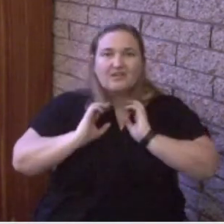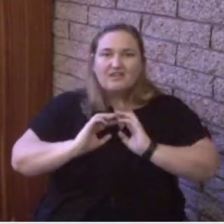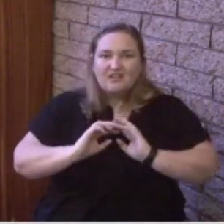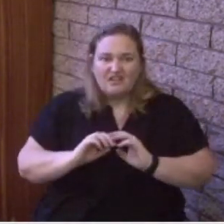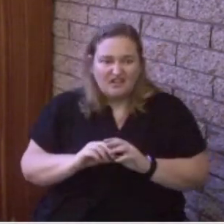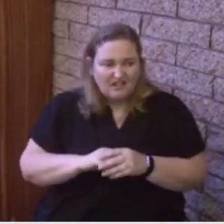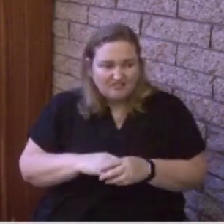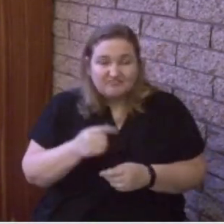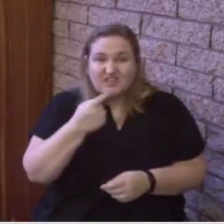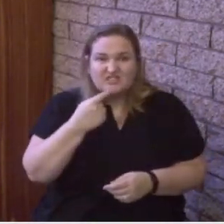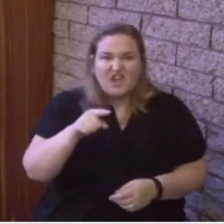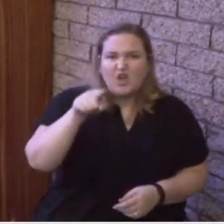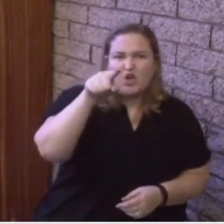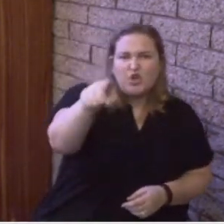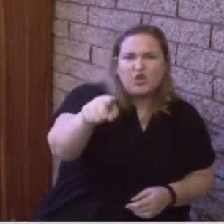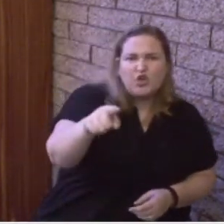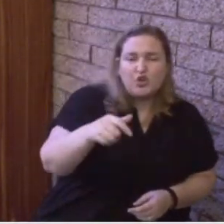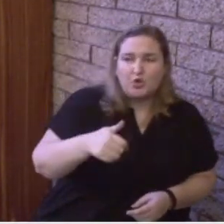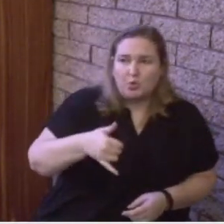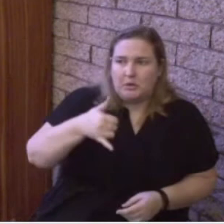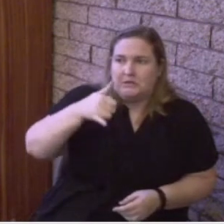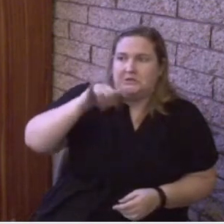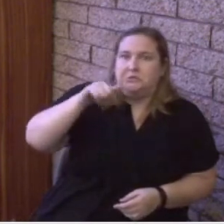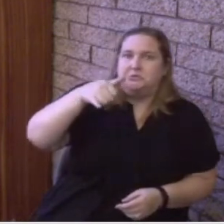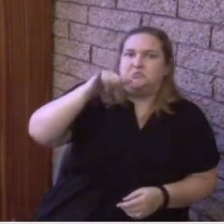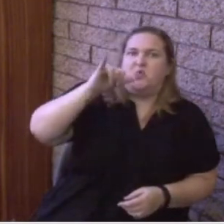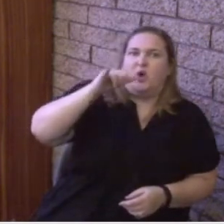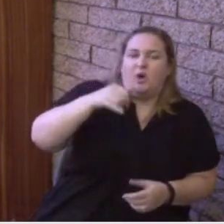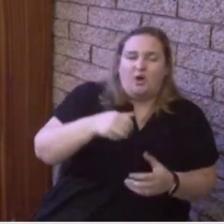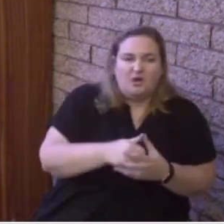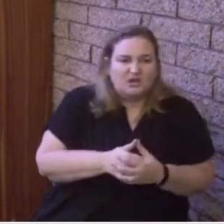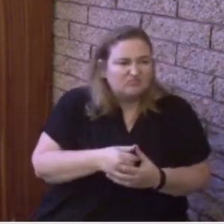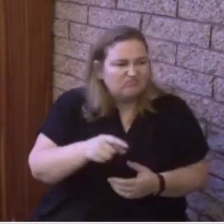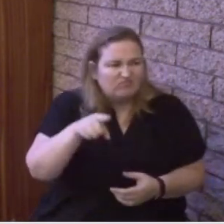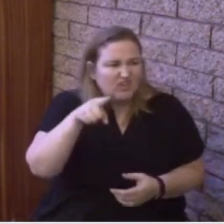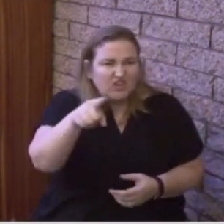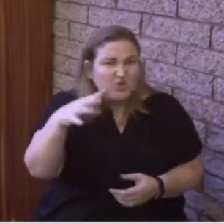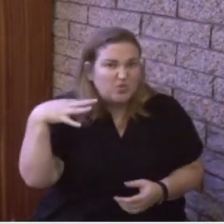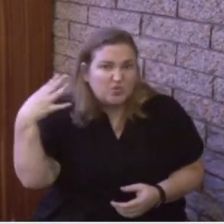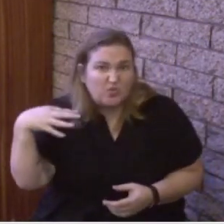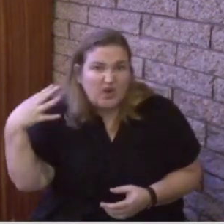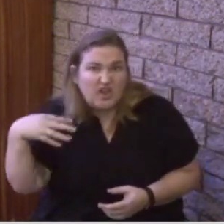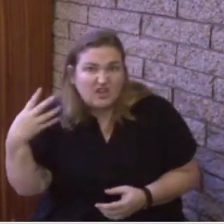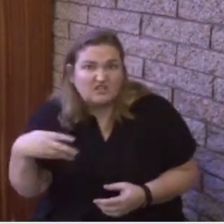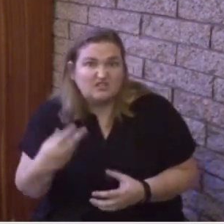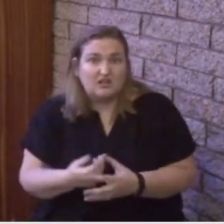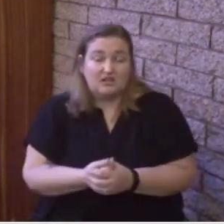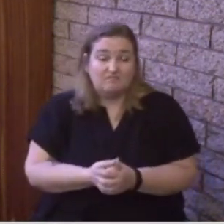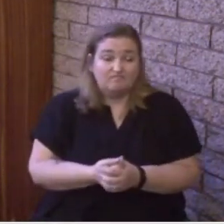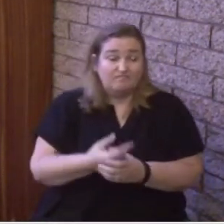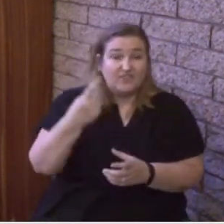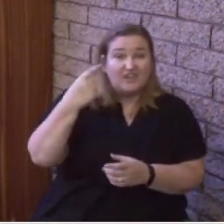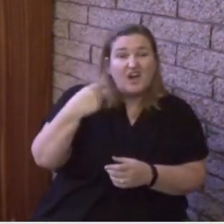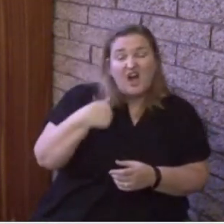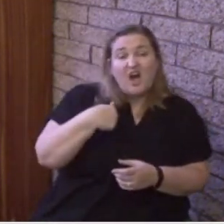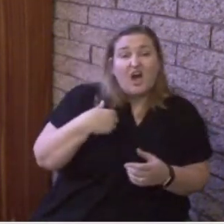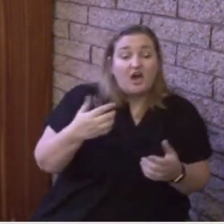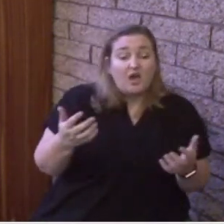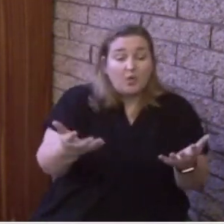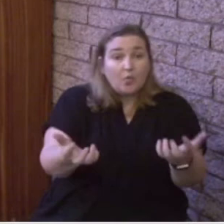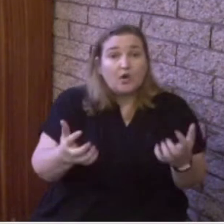drunk. And I'm going to encourage you, I'm not going to read it right here, but in Acts 2, just continue to read that because Peter takes that opportunity